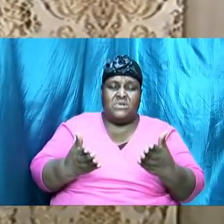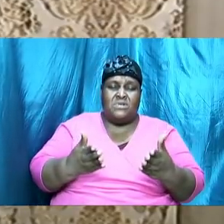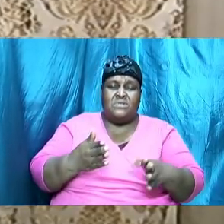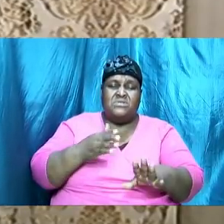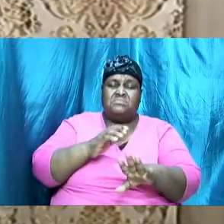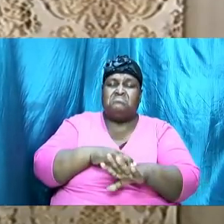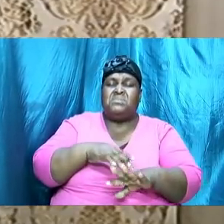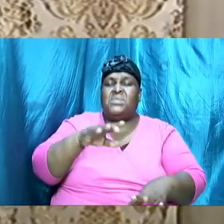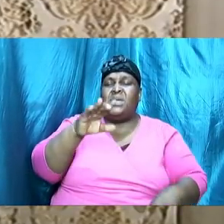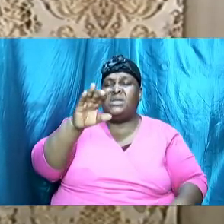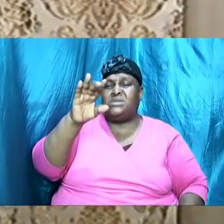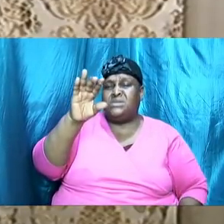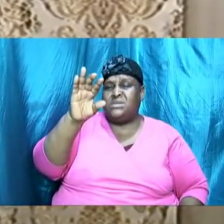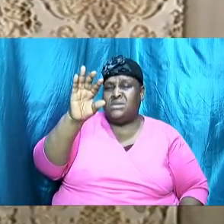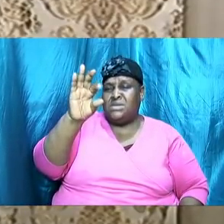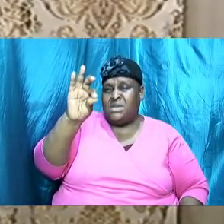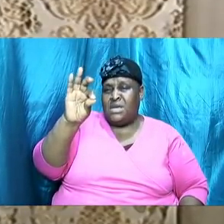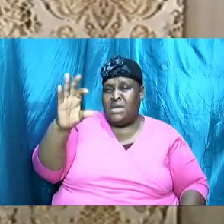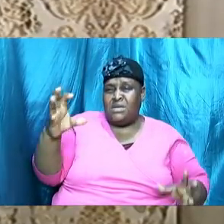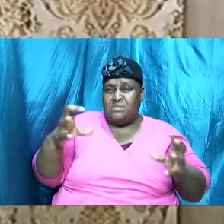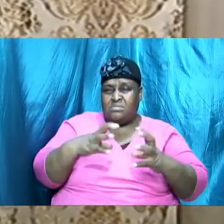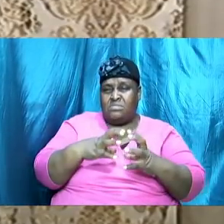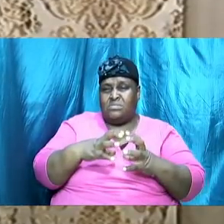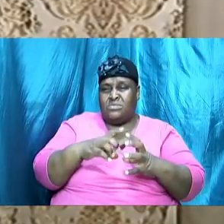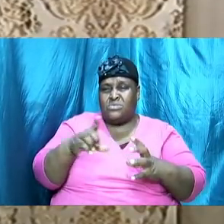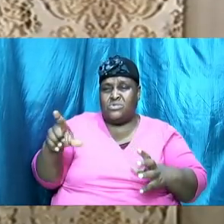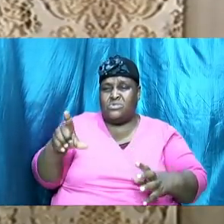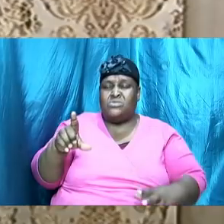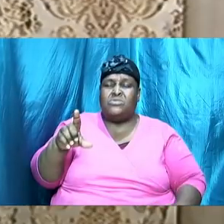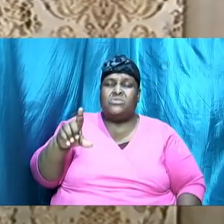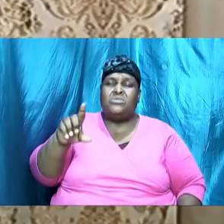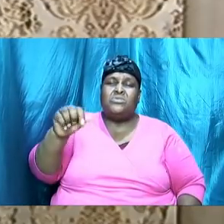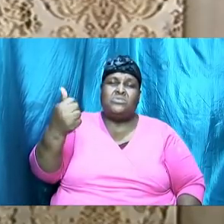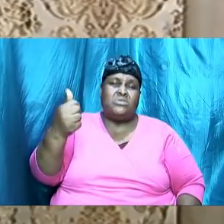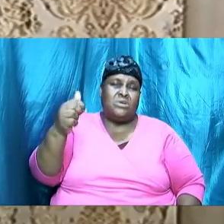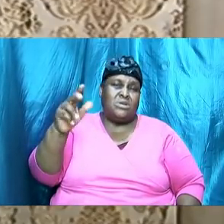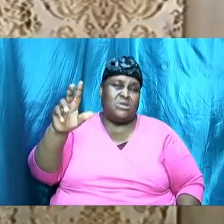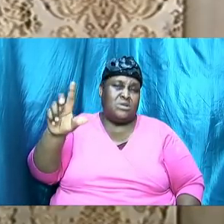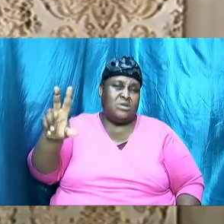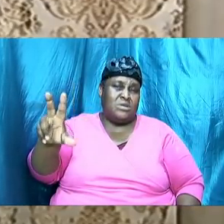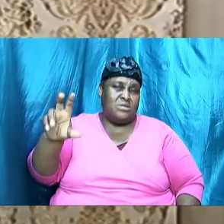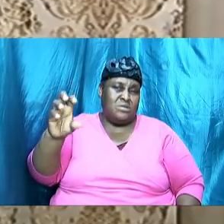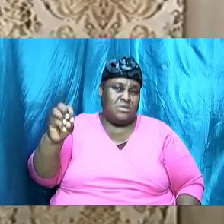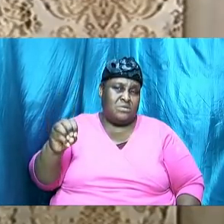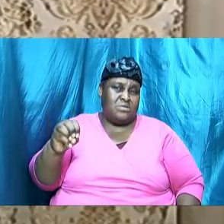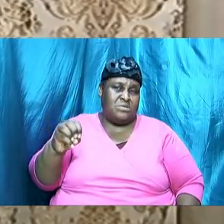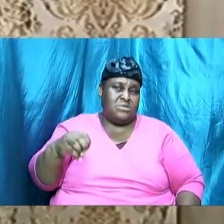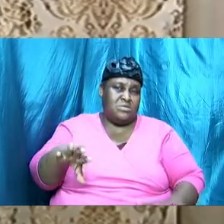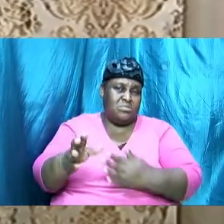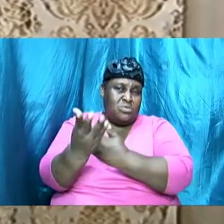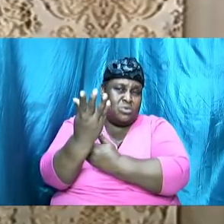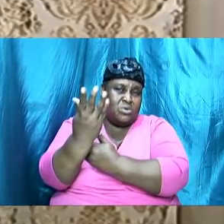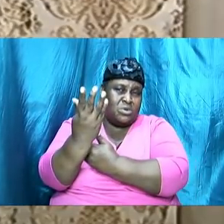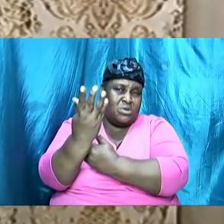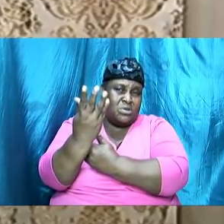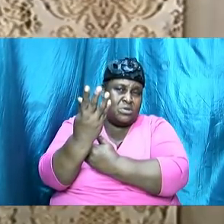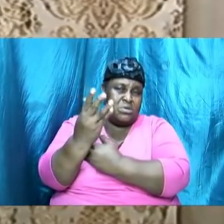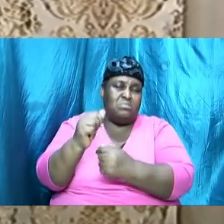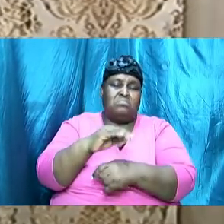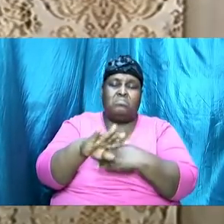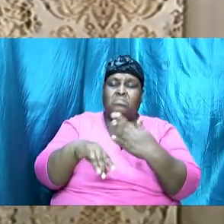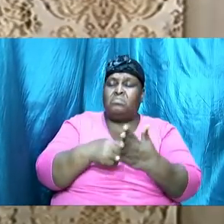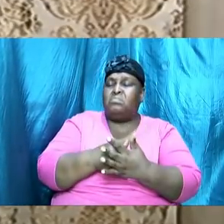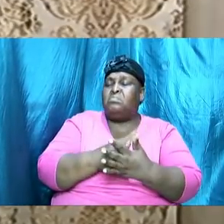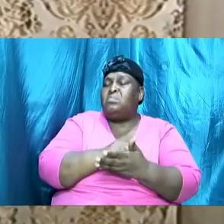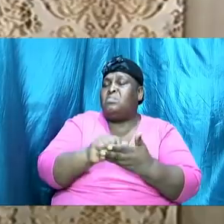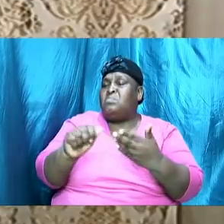to about 10.30, thereabouts. So we want to use this medium to ask all our saints